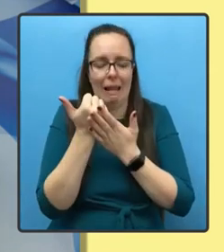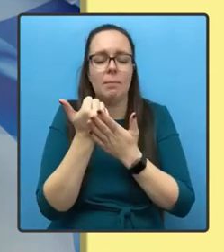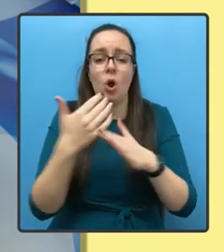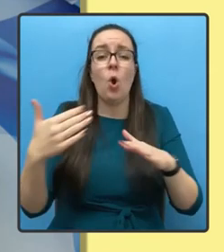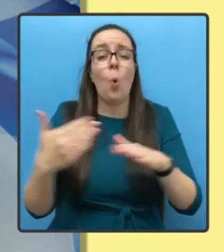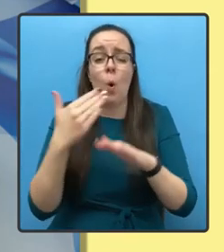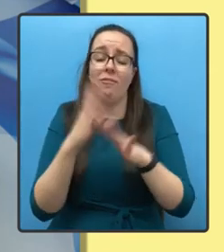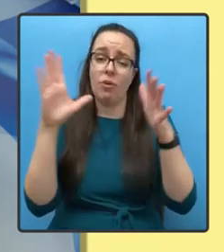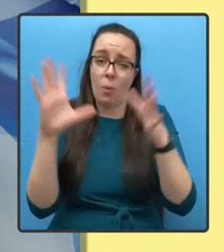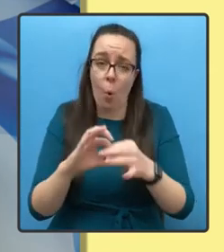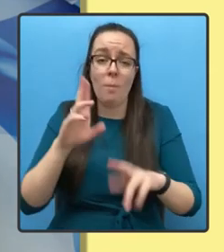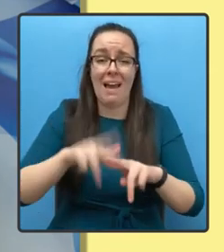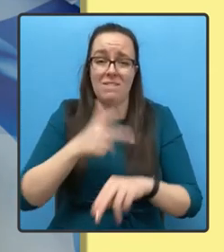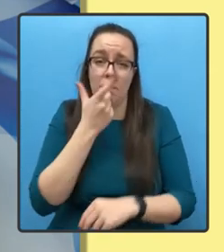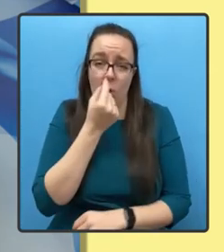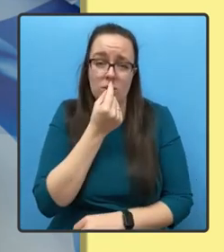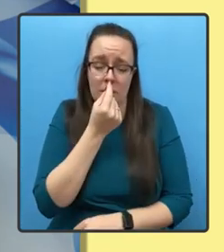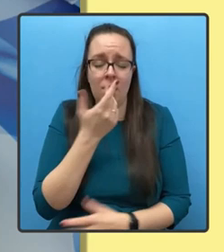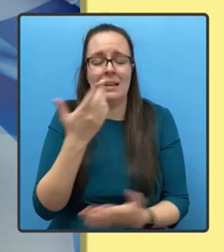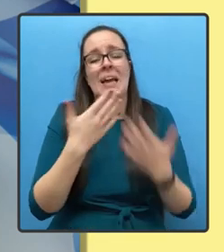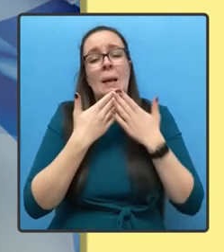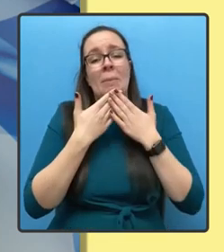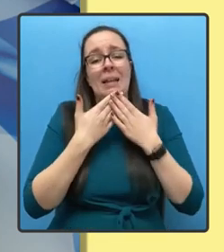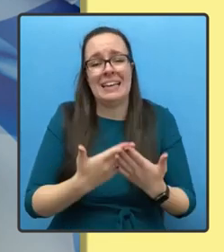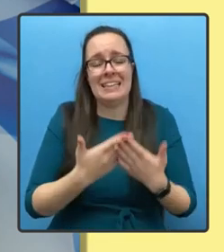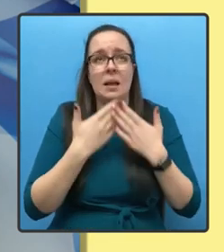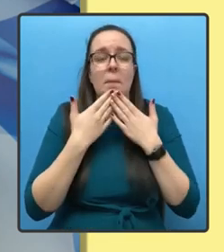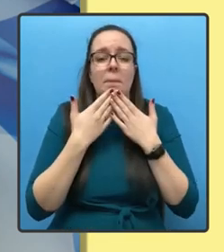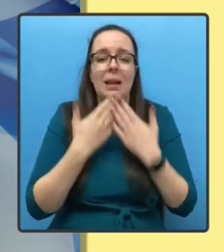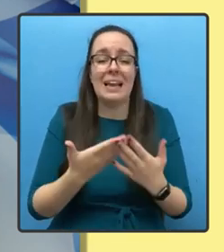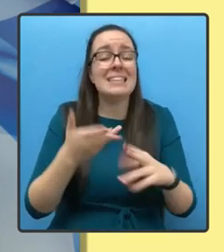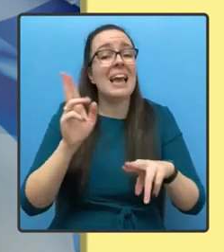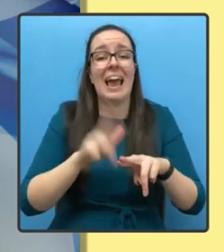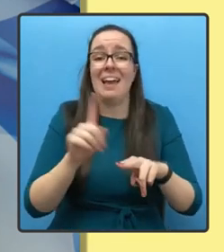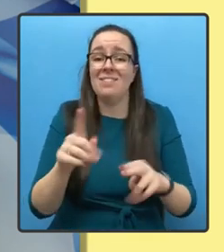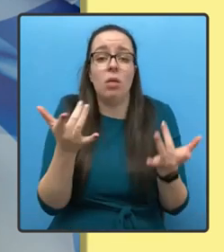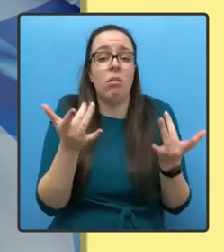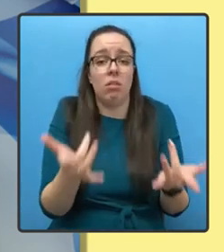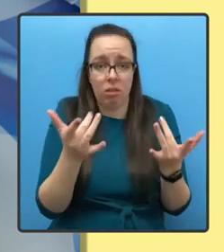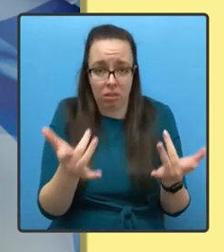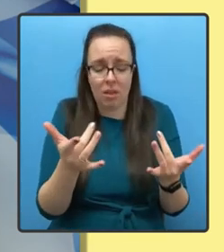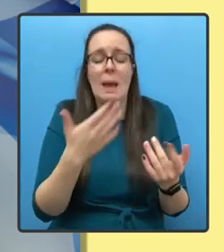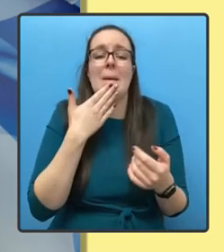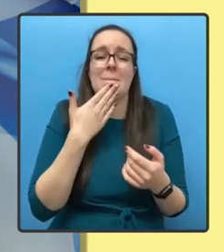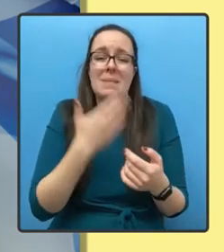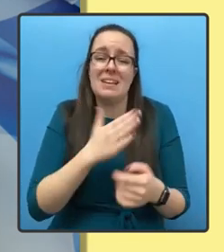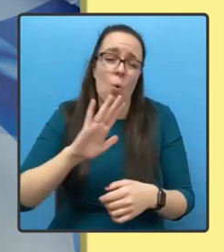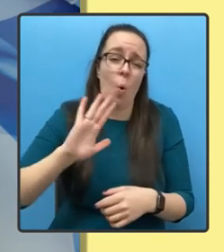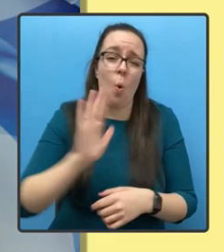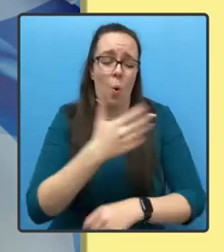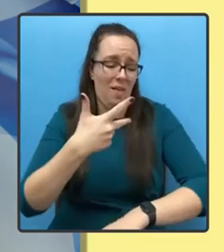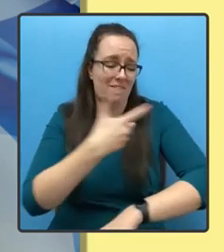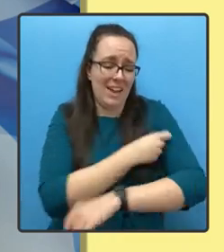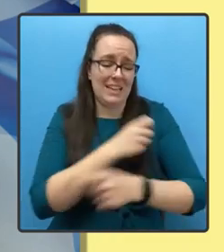And please, please, if you haven't done so already, get every dose of vaccine you are eligible for,